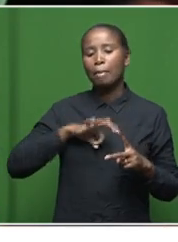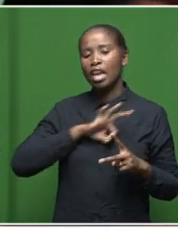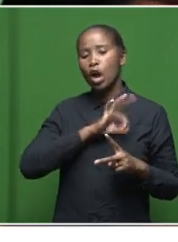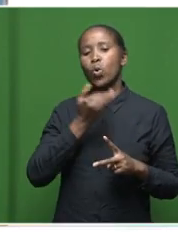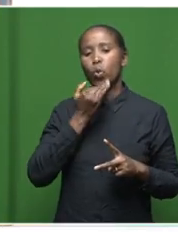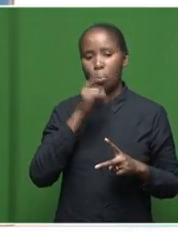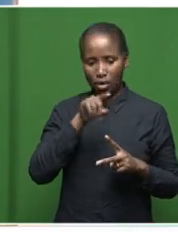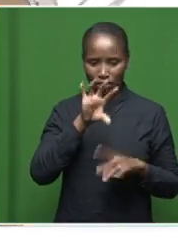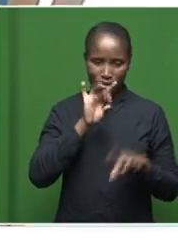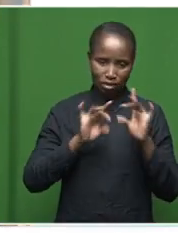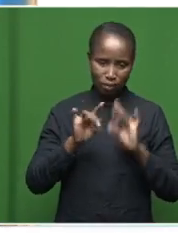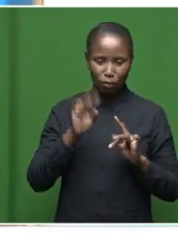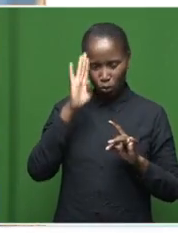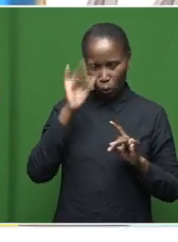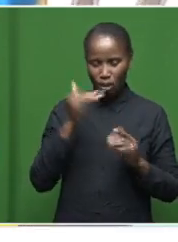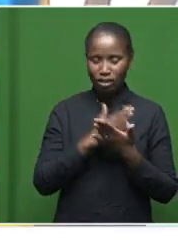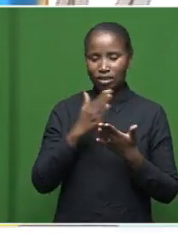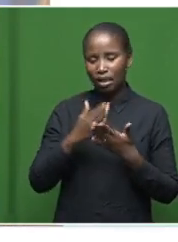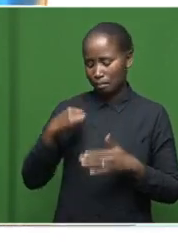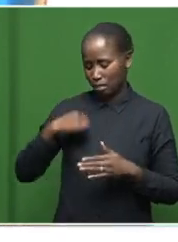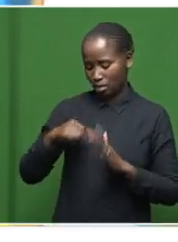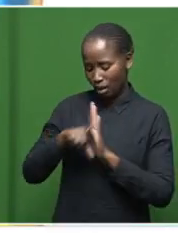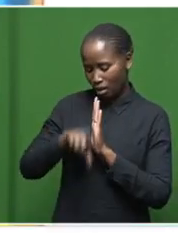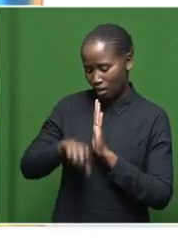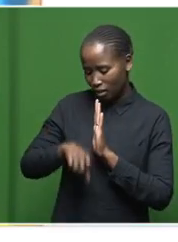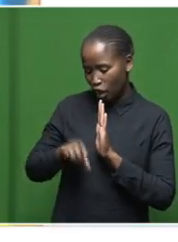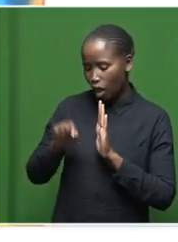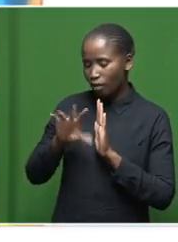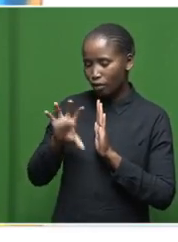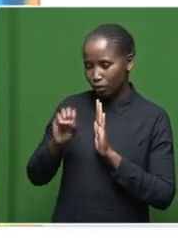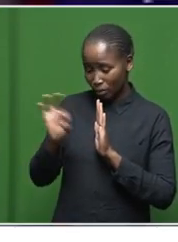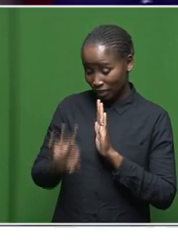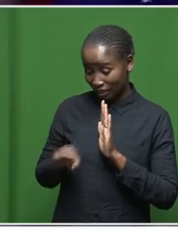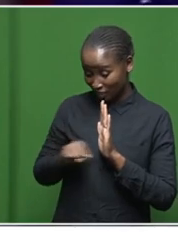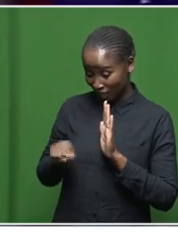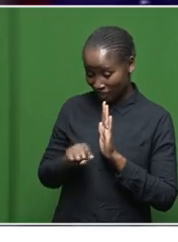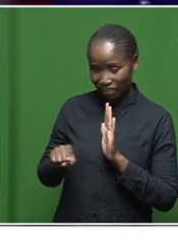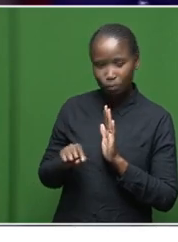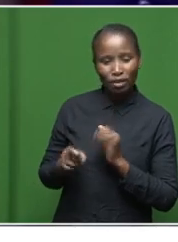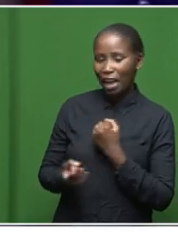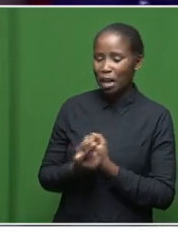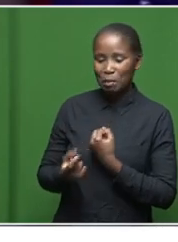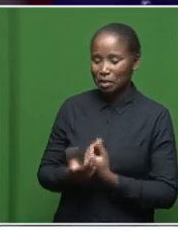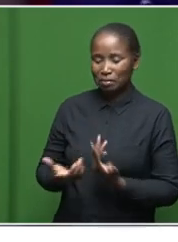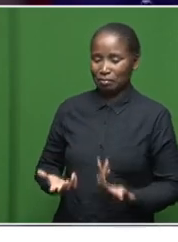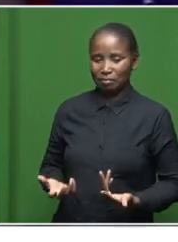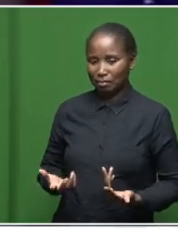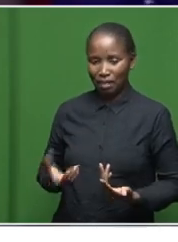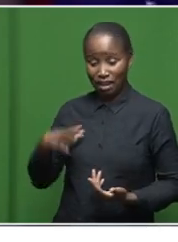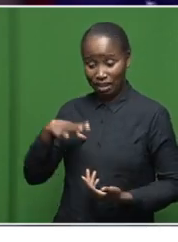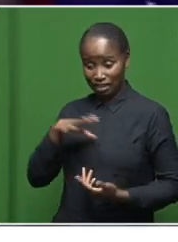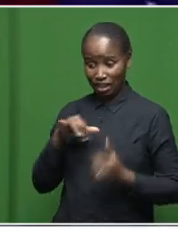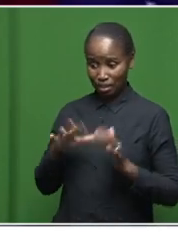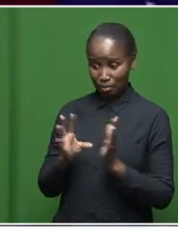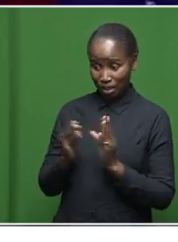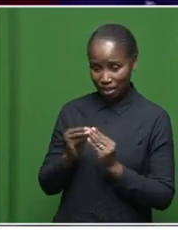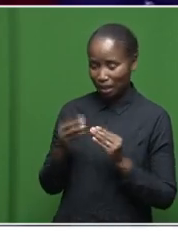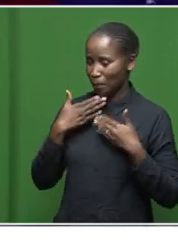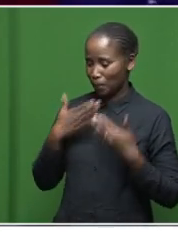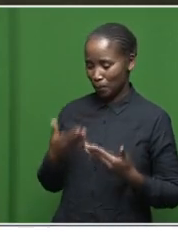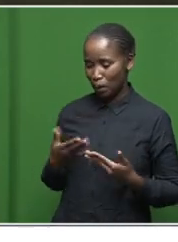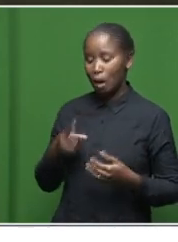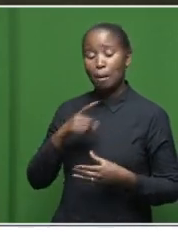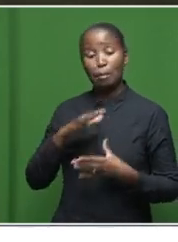Now, we know in hang councils, this is not the case where we find these cancels meeting a quorum because